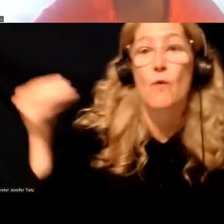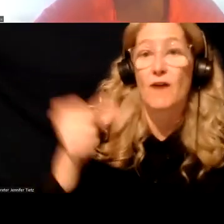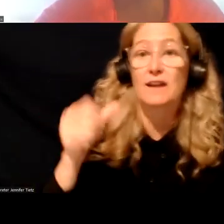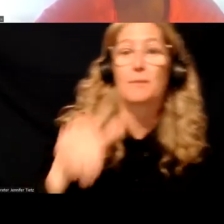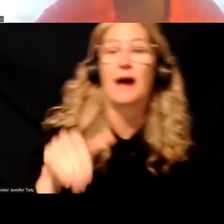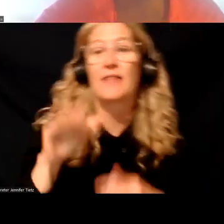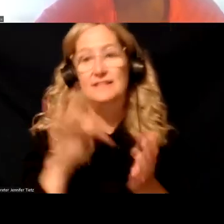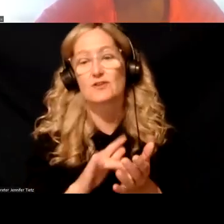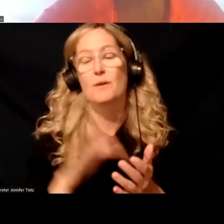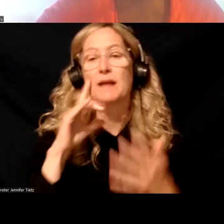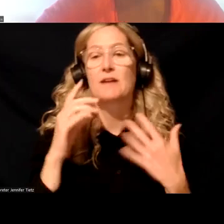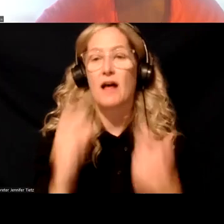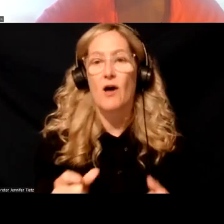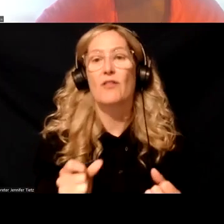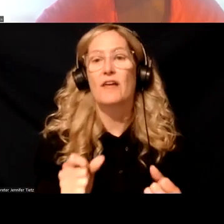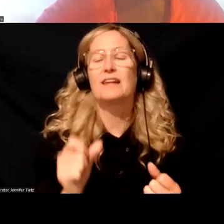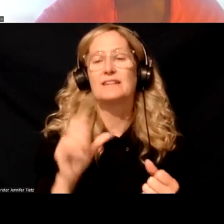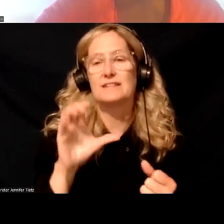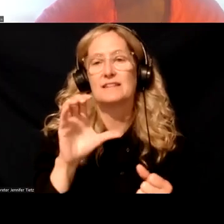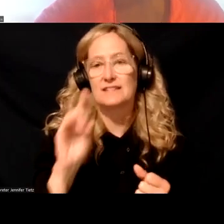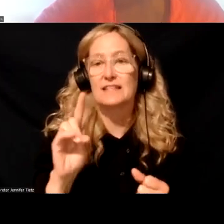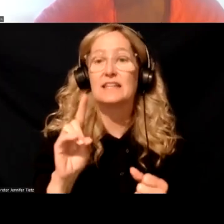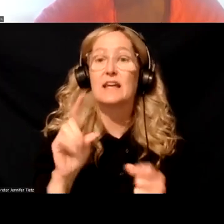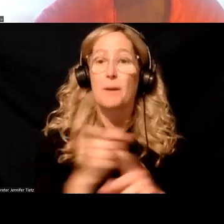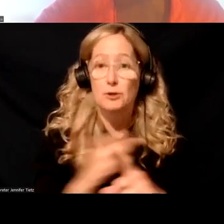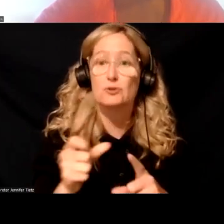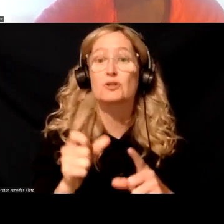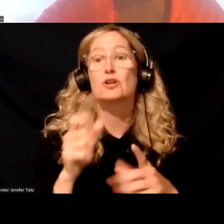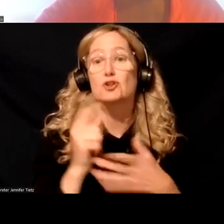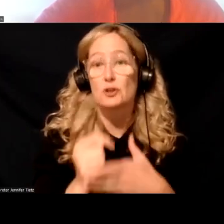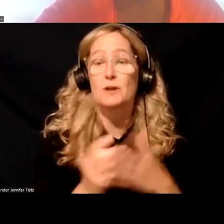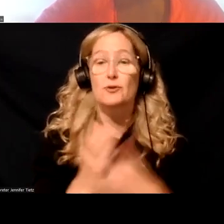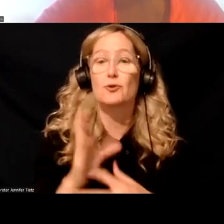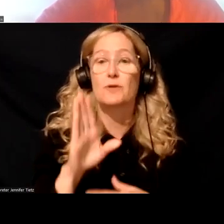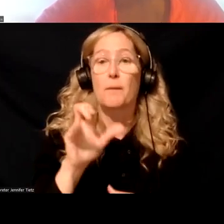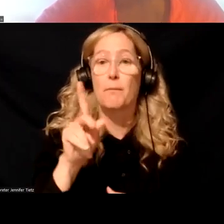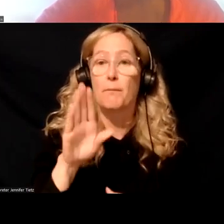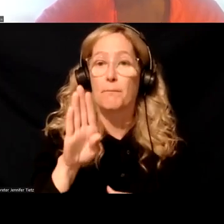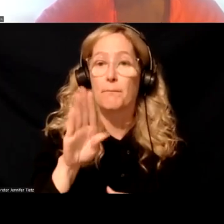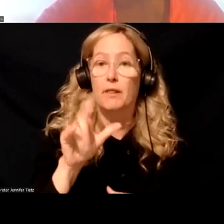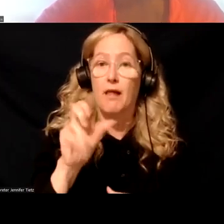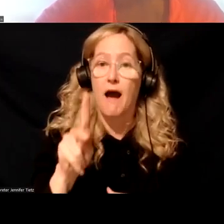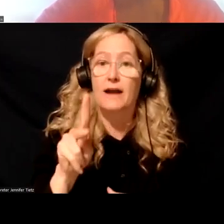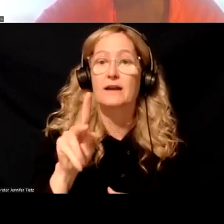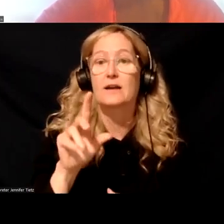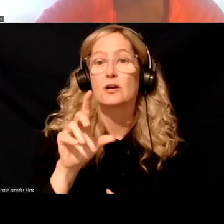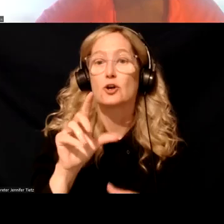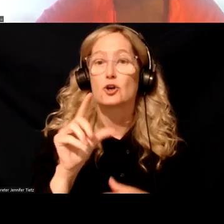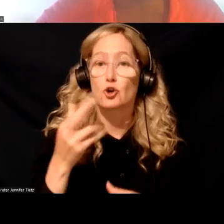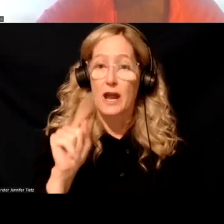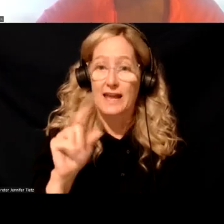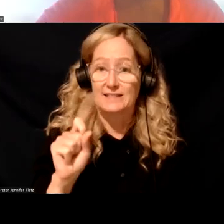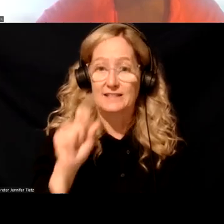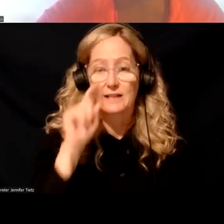for mental health services and the center for substance abuse treatment through the, the block grants. Um, and so, and then also